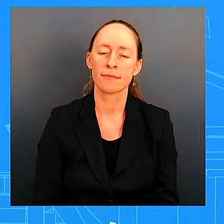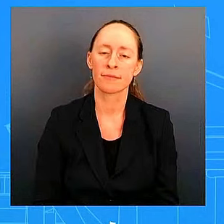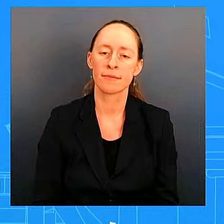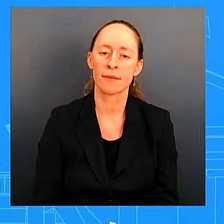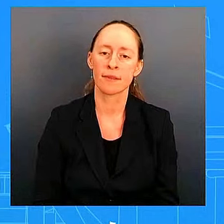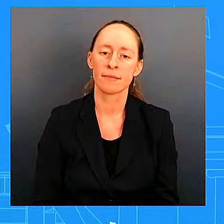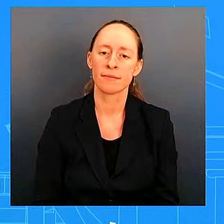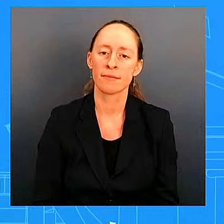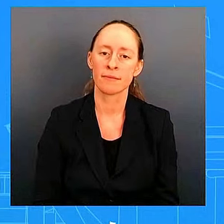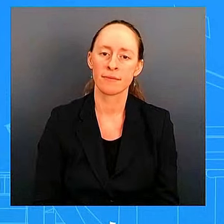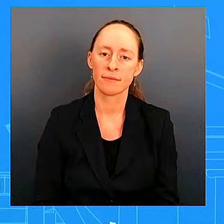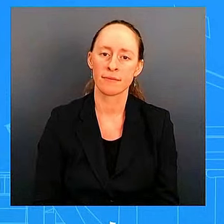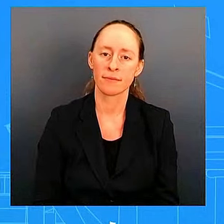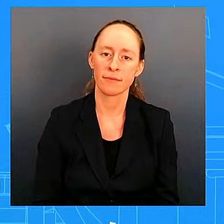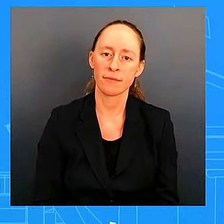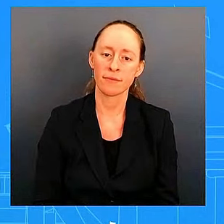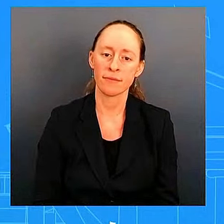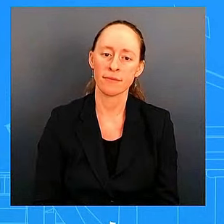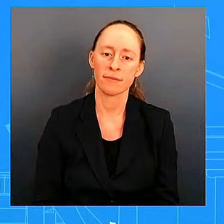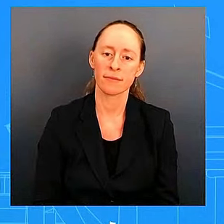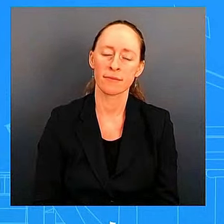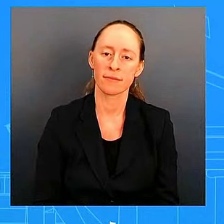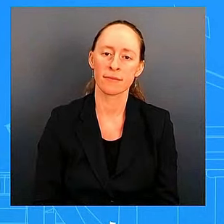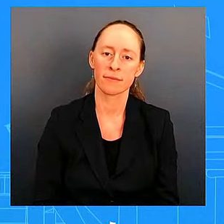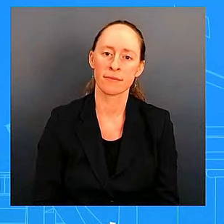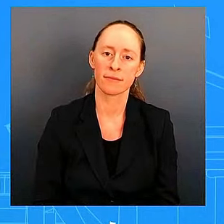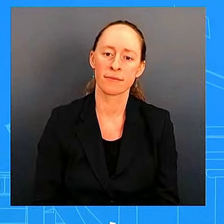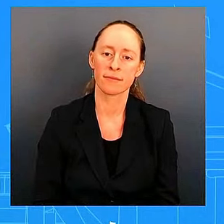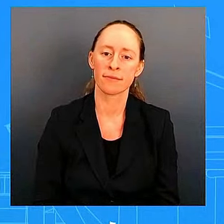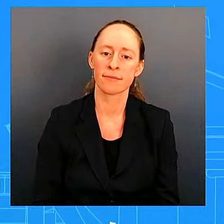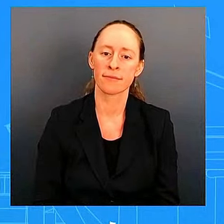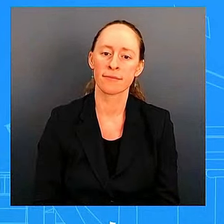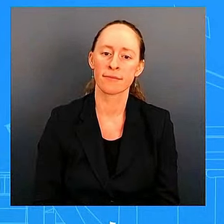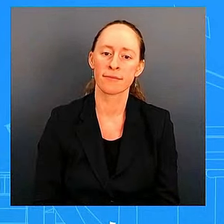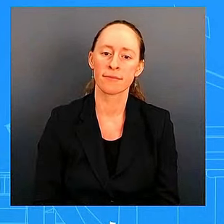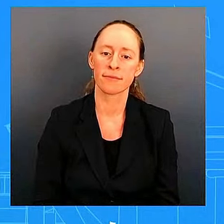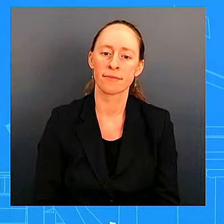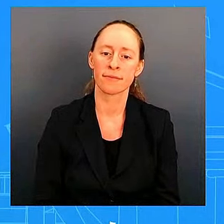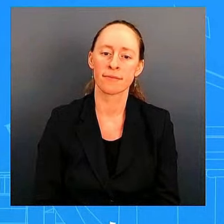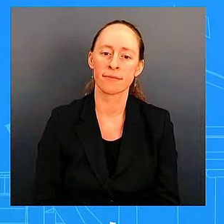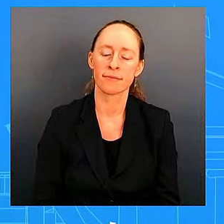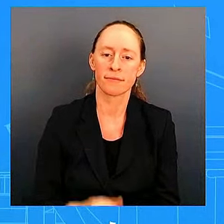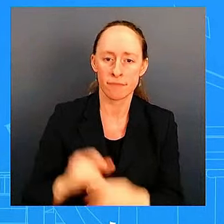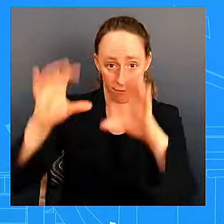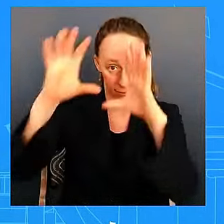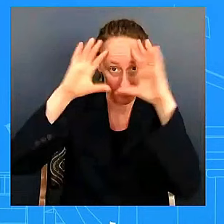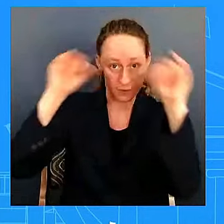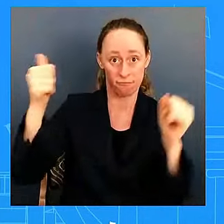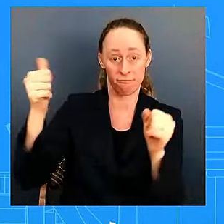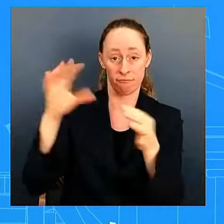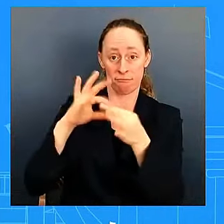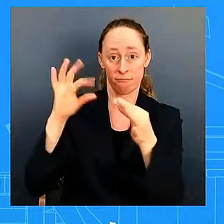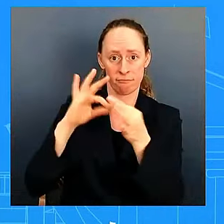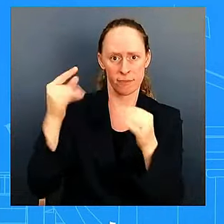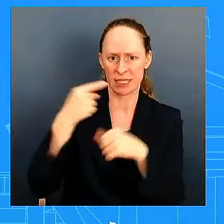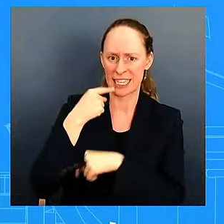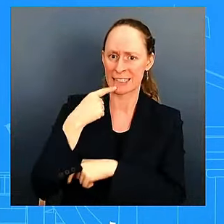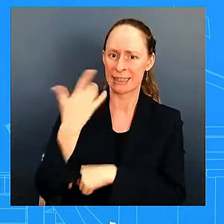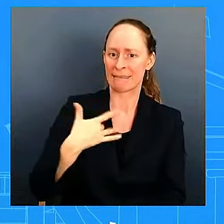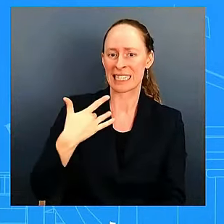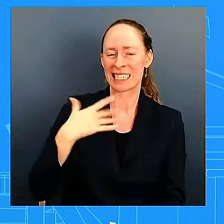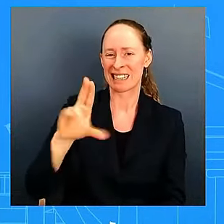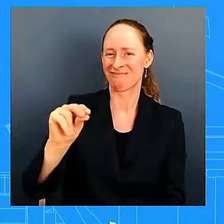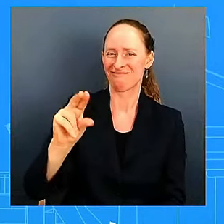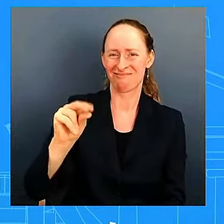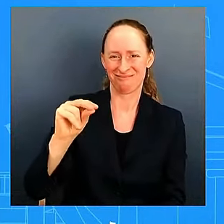with uh regards to the israeli uh potential encouragements of webinar what did he mean by that and does that mean